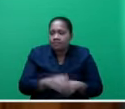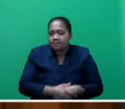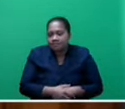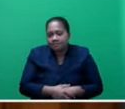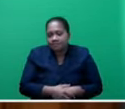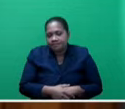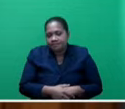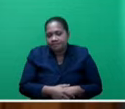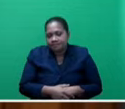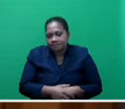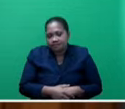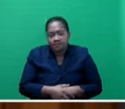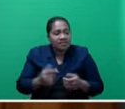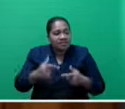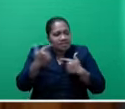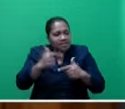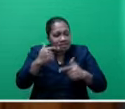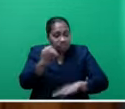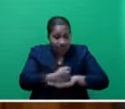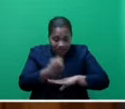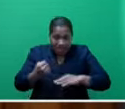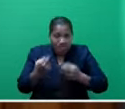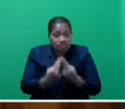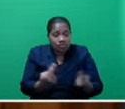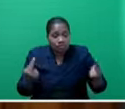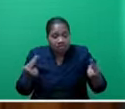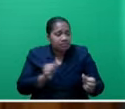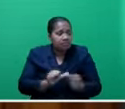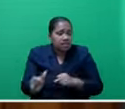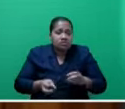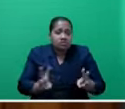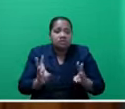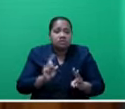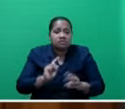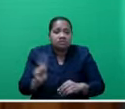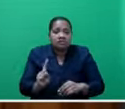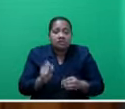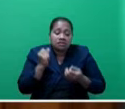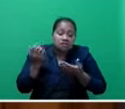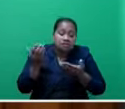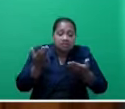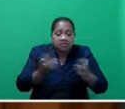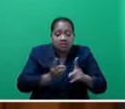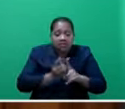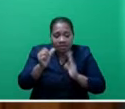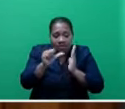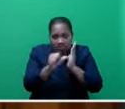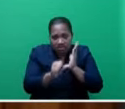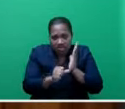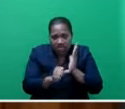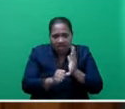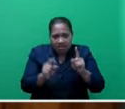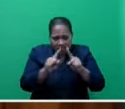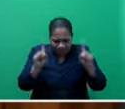given the limitation of government resources, the best way is to present the development agenda as a package of